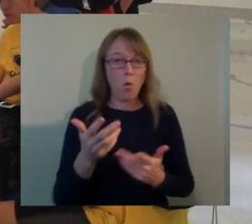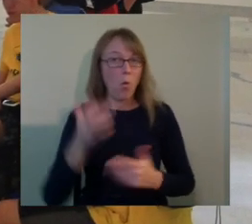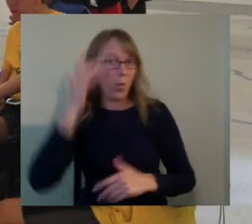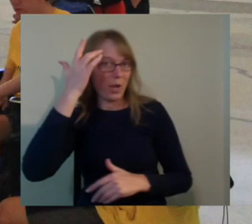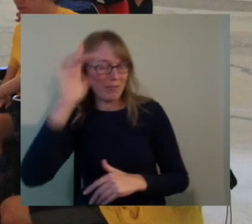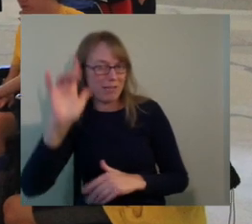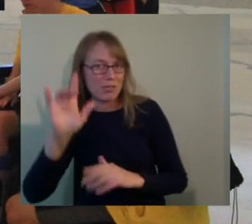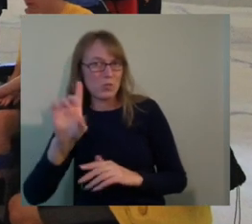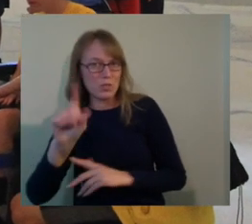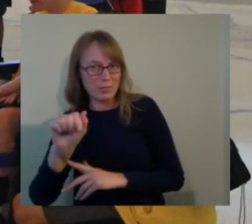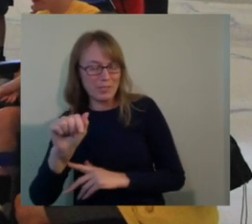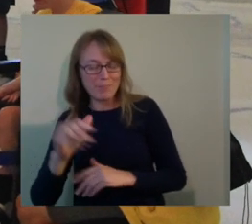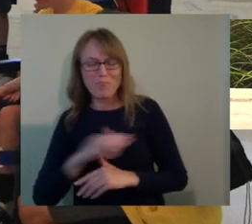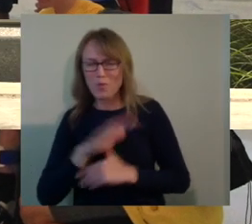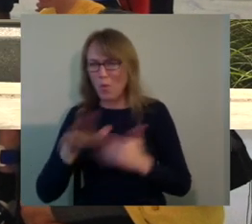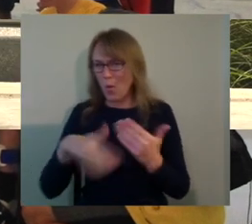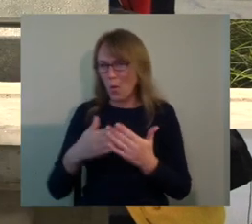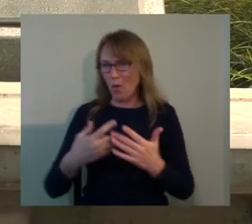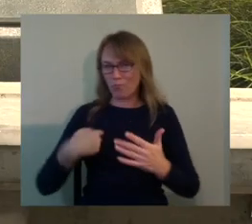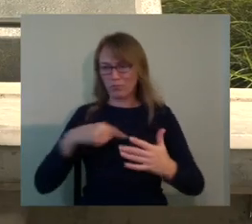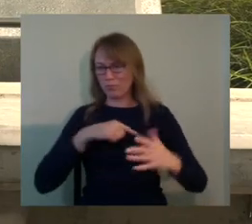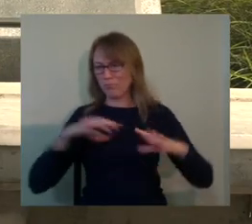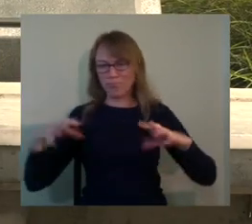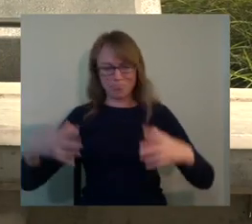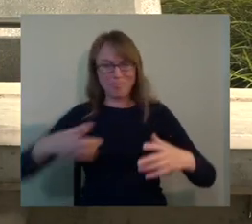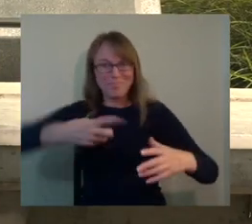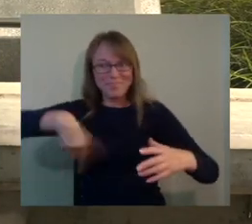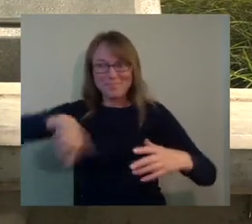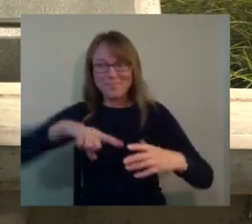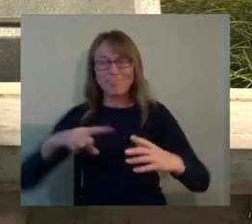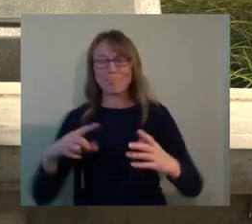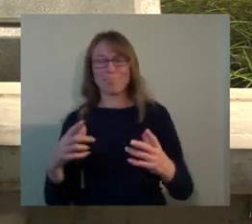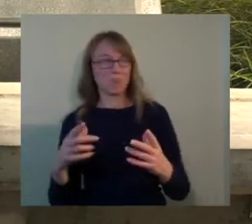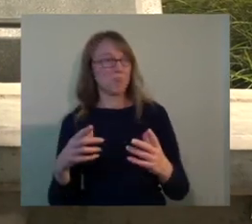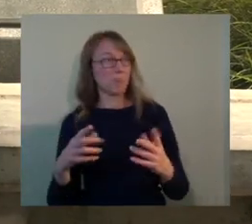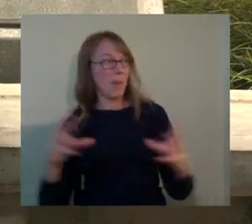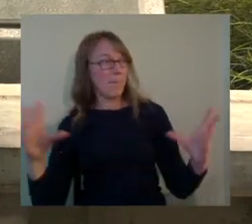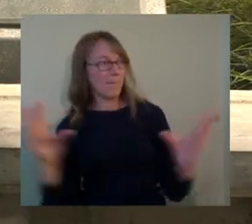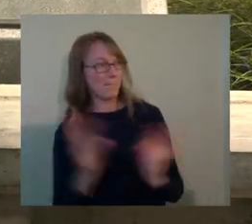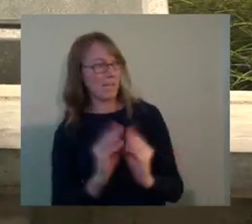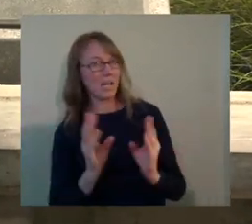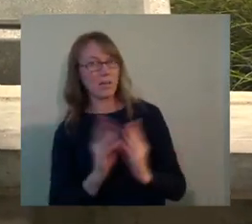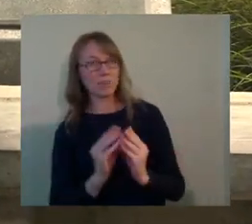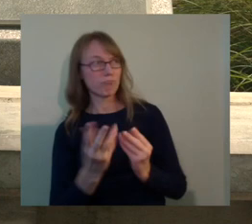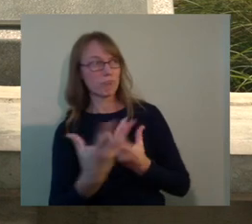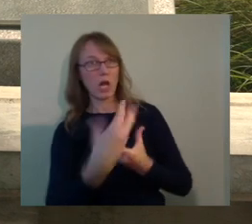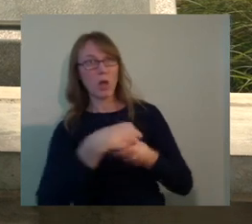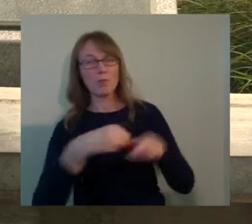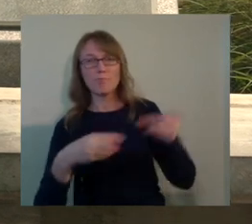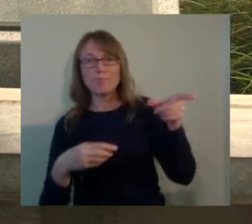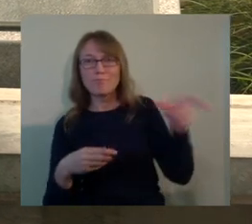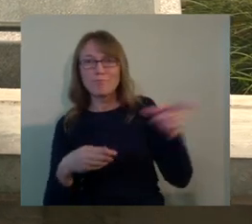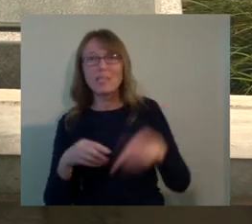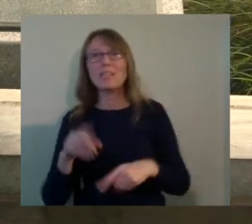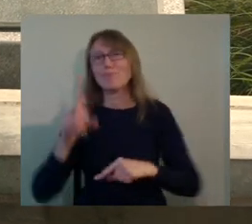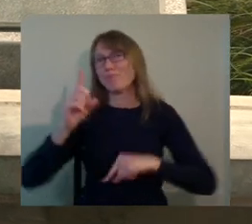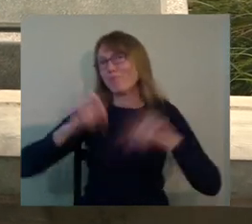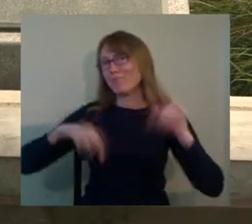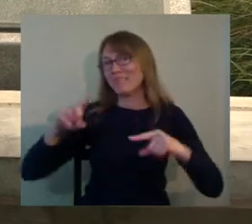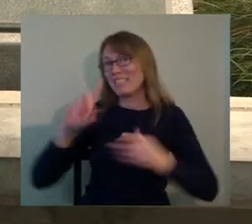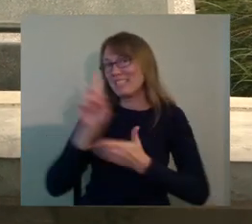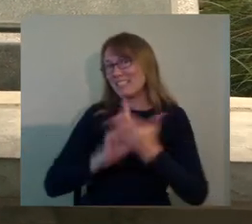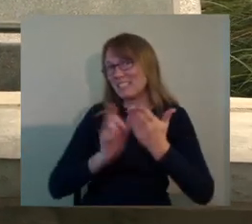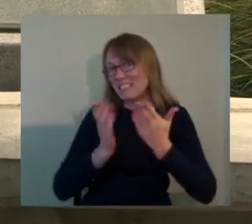And we all met together as a group and met with various of the designers who were designing the